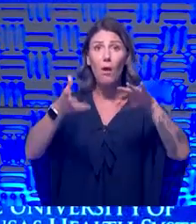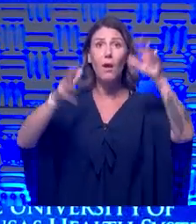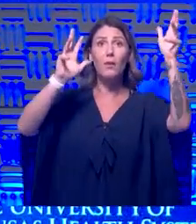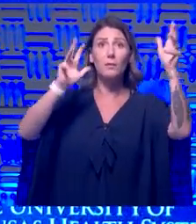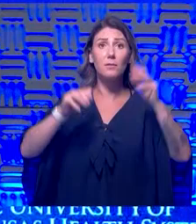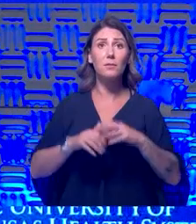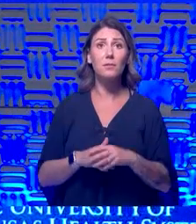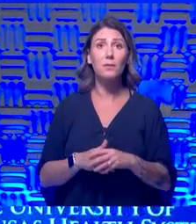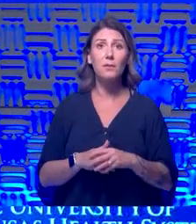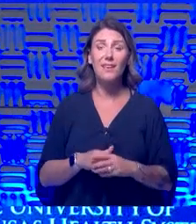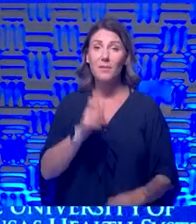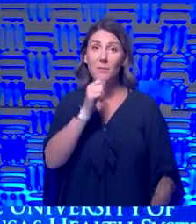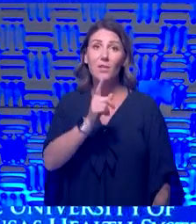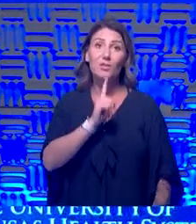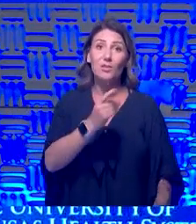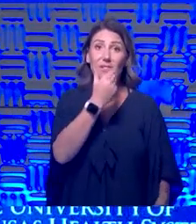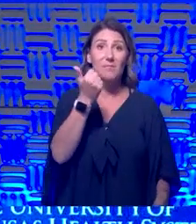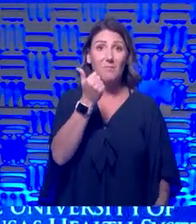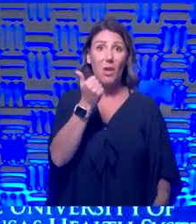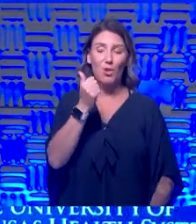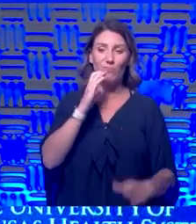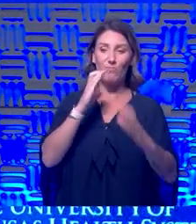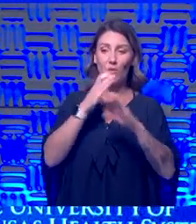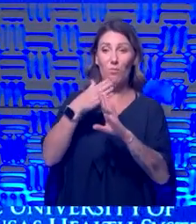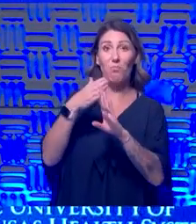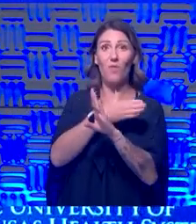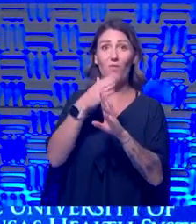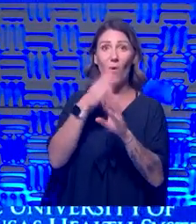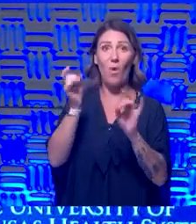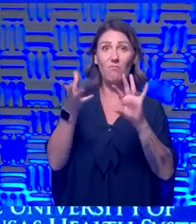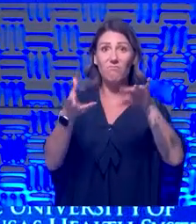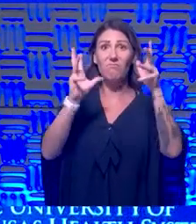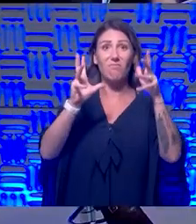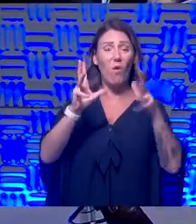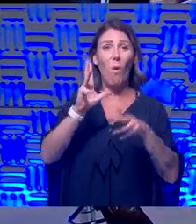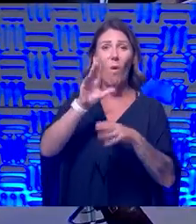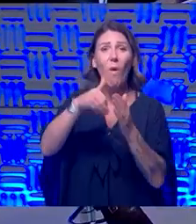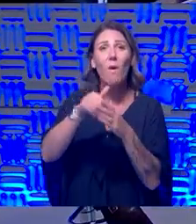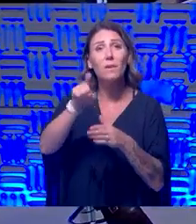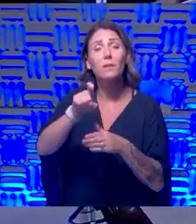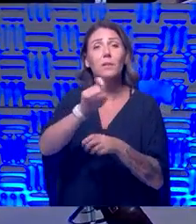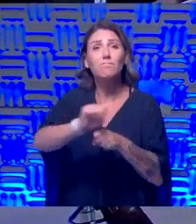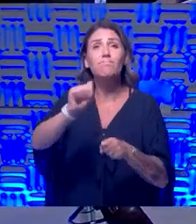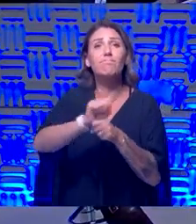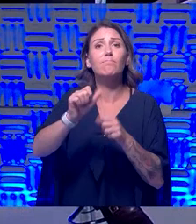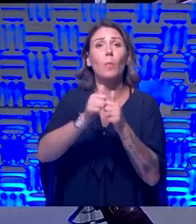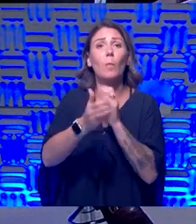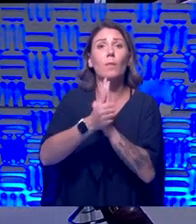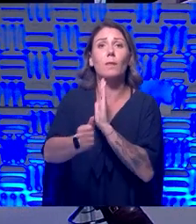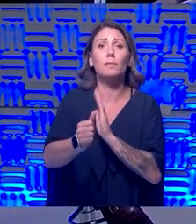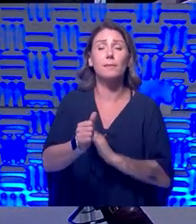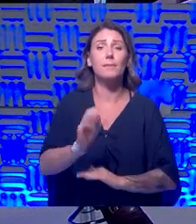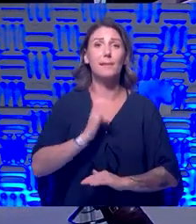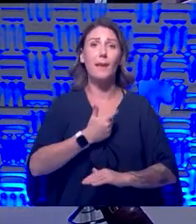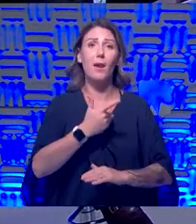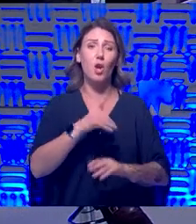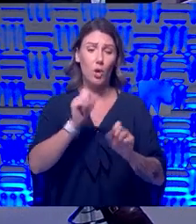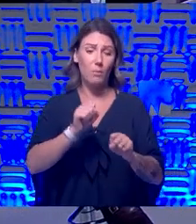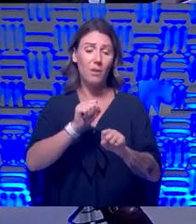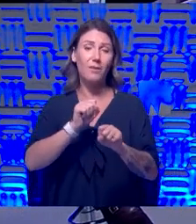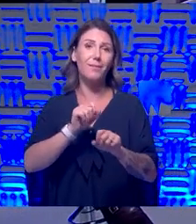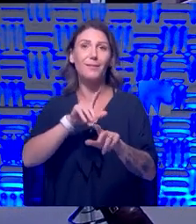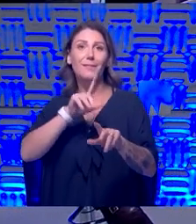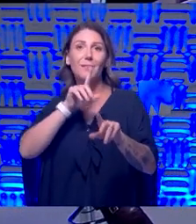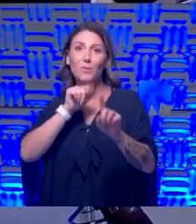I'm not sure that's better than our ability to communicate before a crisis. We have to work on those skills, right? Yeah, no, our ability to respond in crisis is actually far